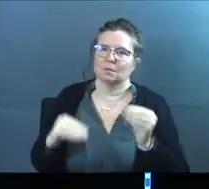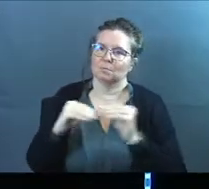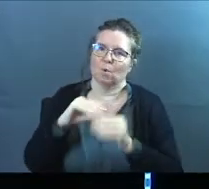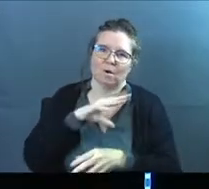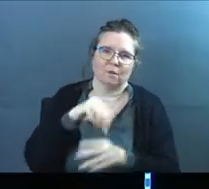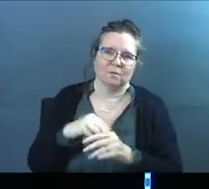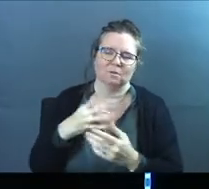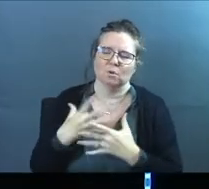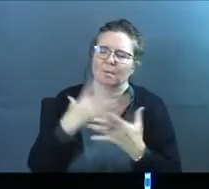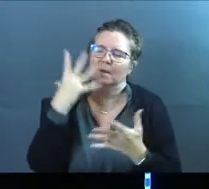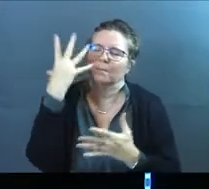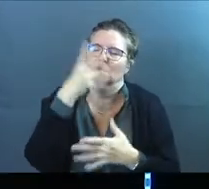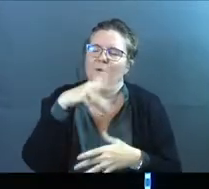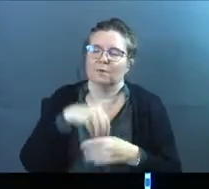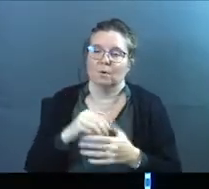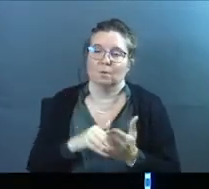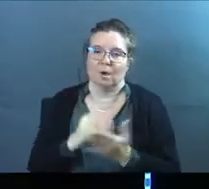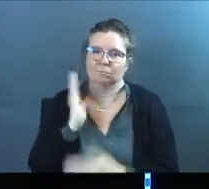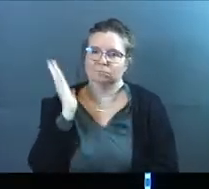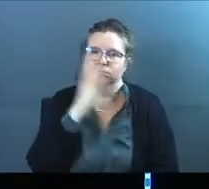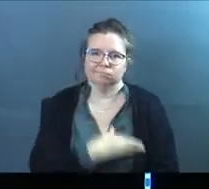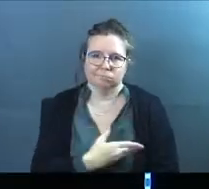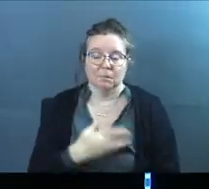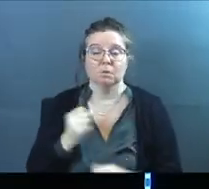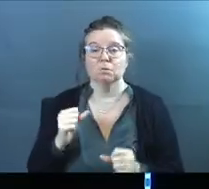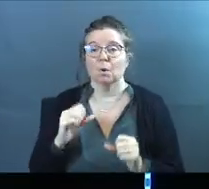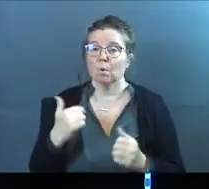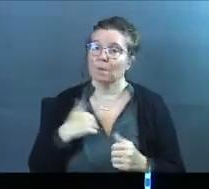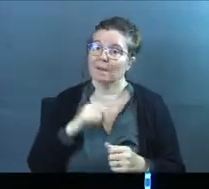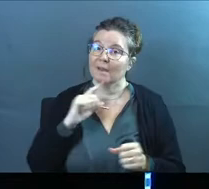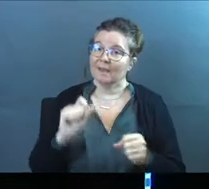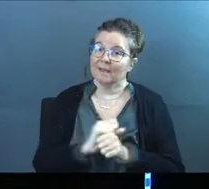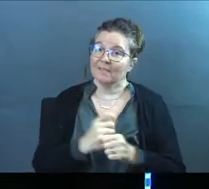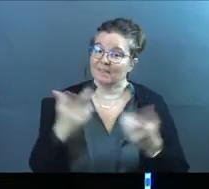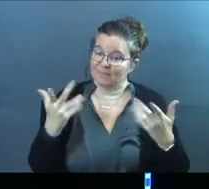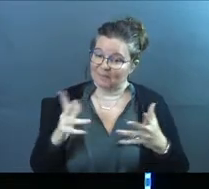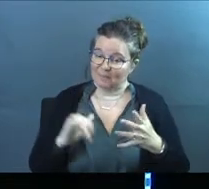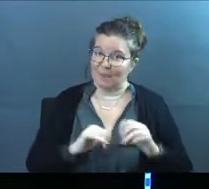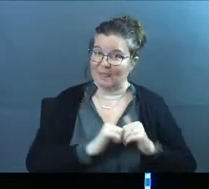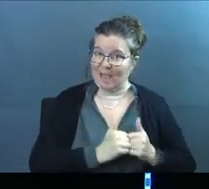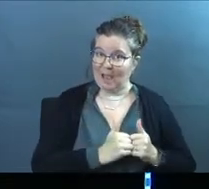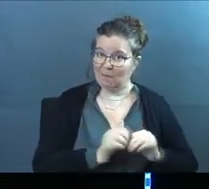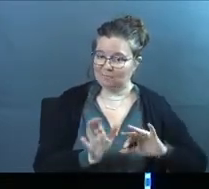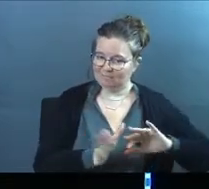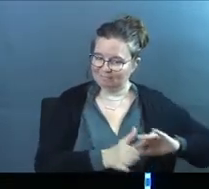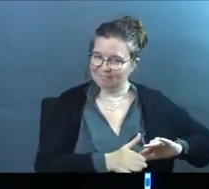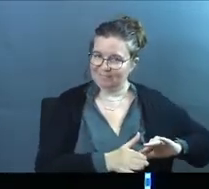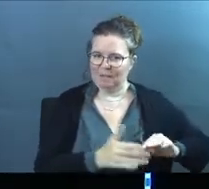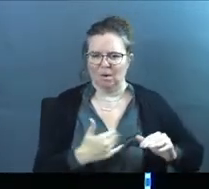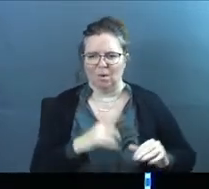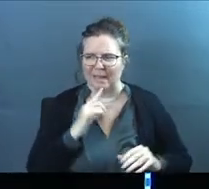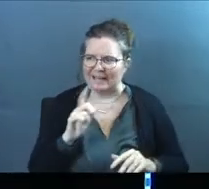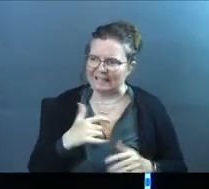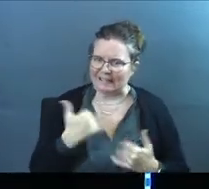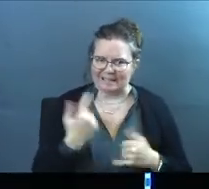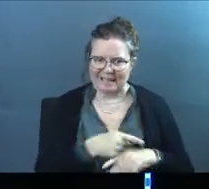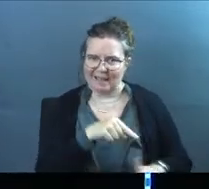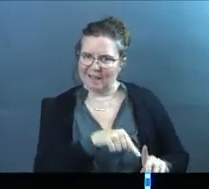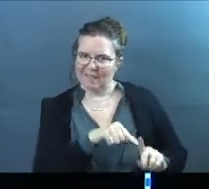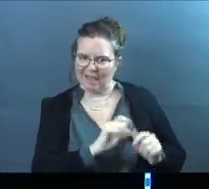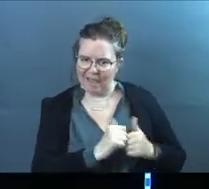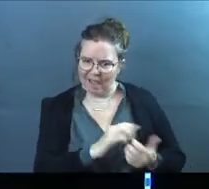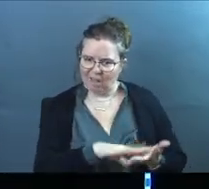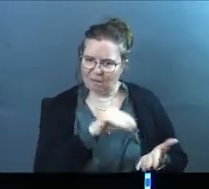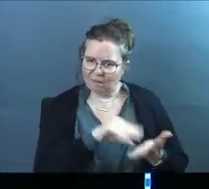There's so much beauty in it that we oftentimes overlook. So, we actually got to be done with the how, okay? So, for some of us, you're like, man, that's really what I need today, though,